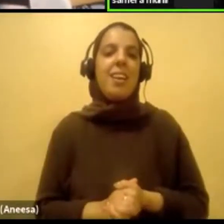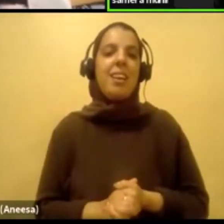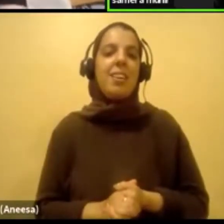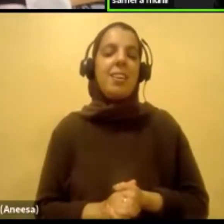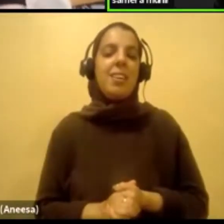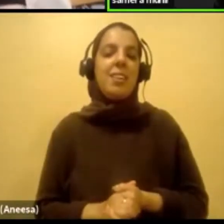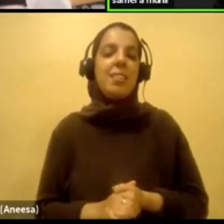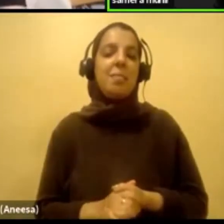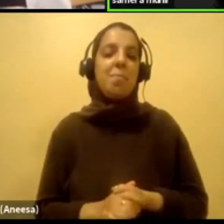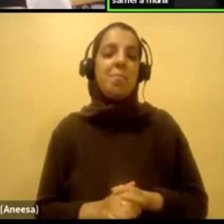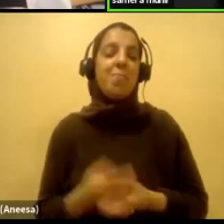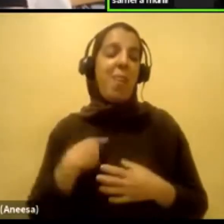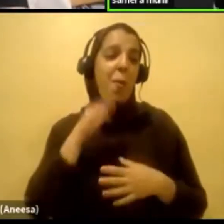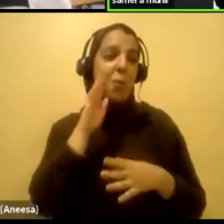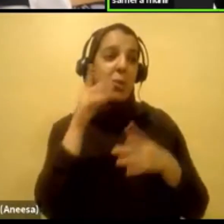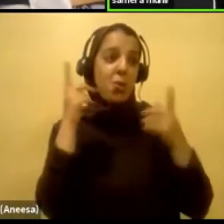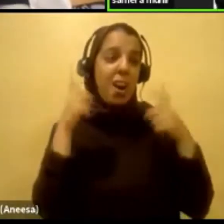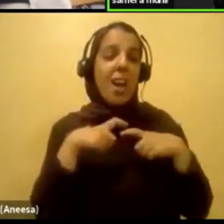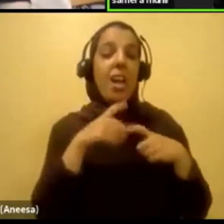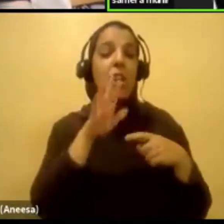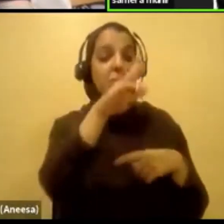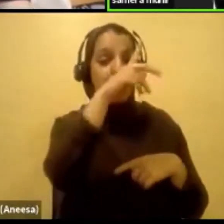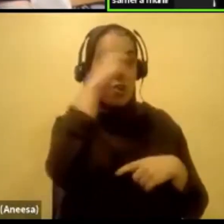like the trauma that you expect.